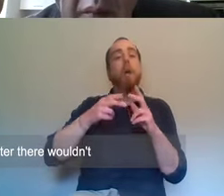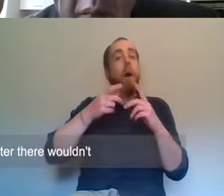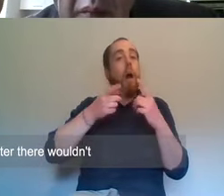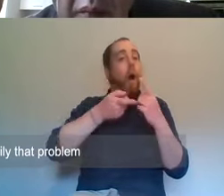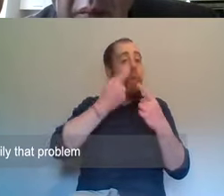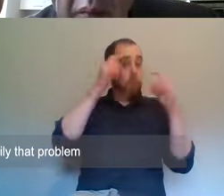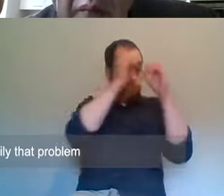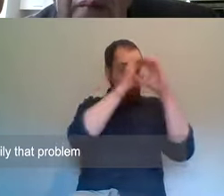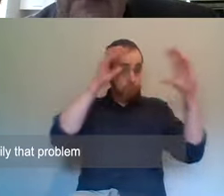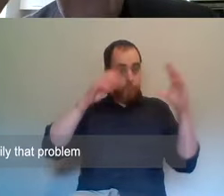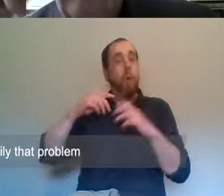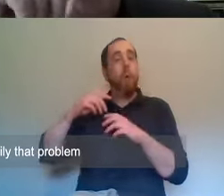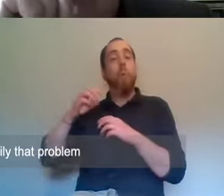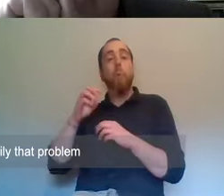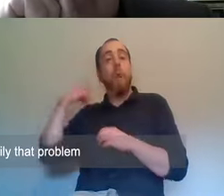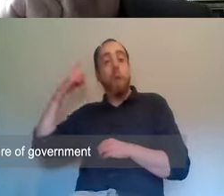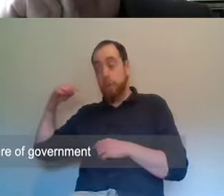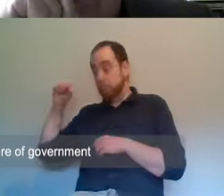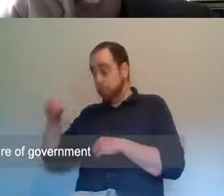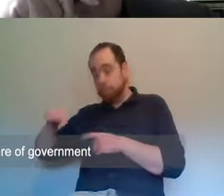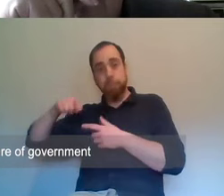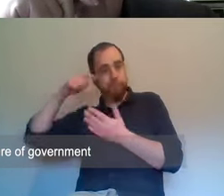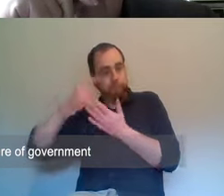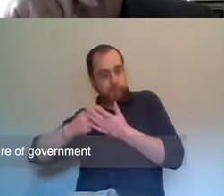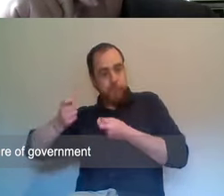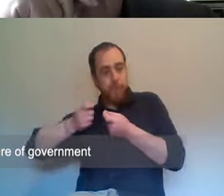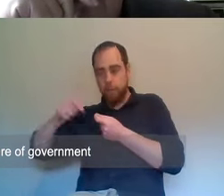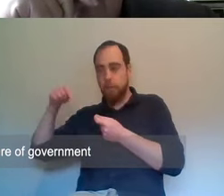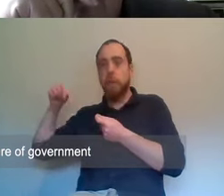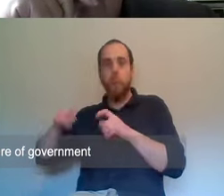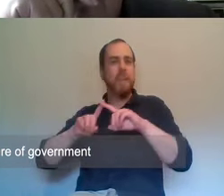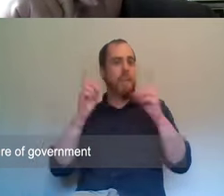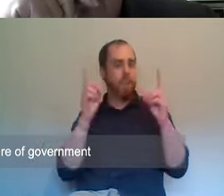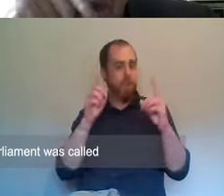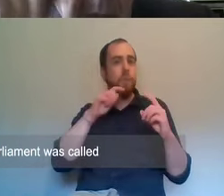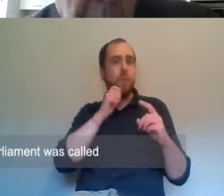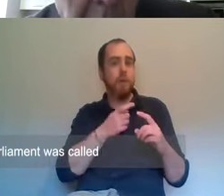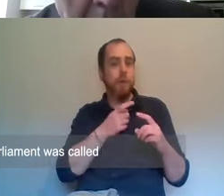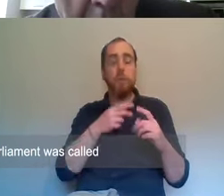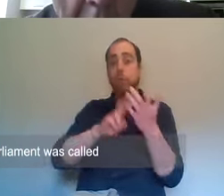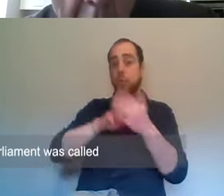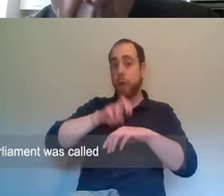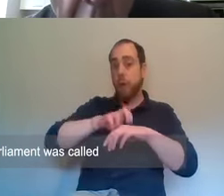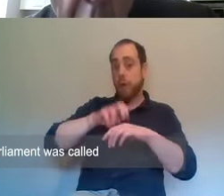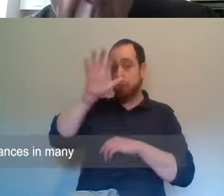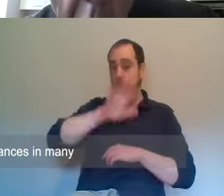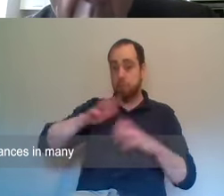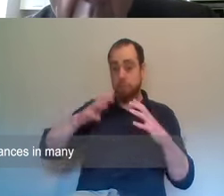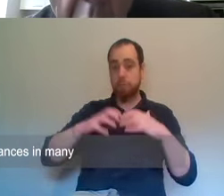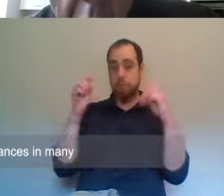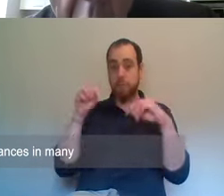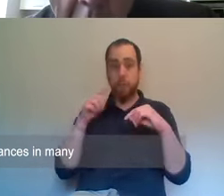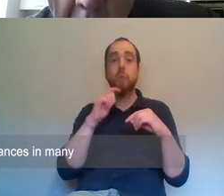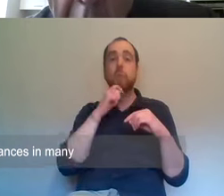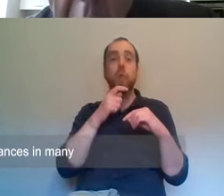necessary that problem. That might, but the nature of government, the Northern Ireland parliament was called, uh, the factory of grievances